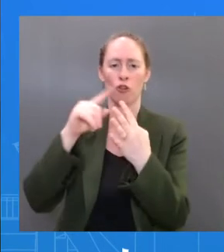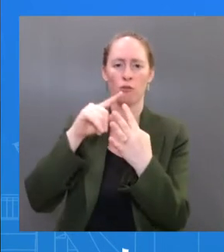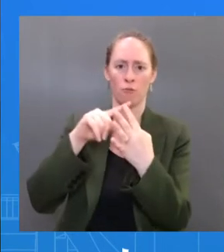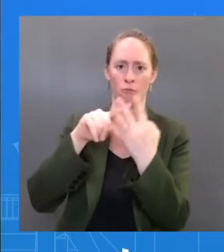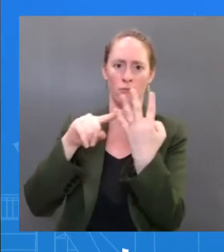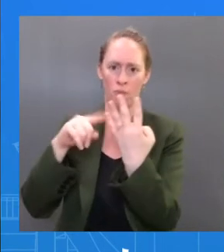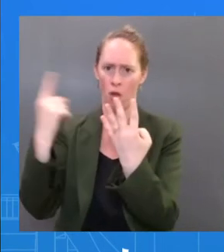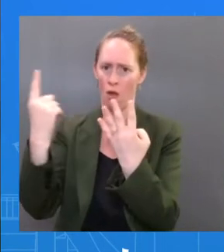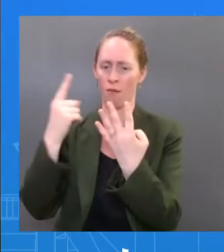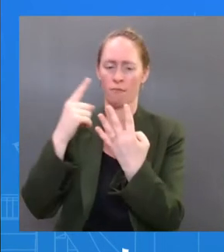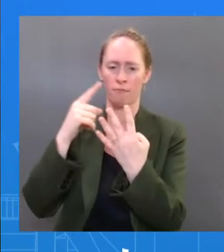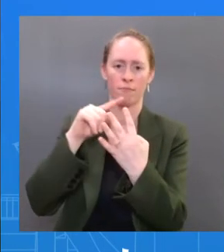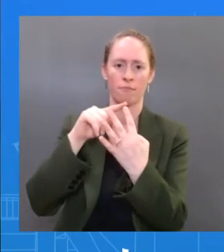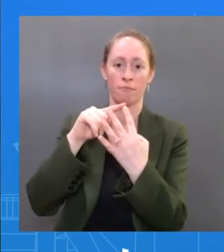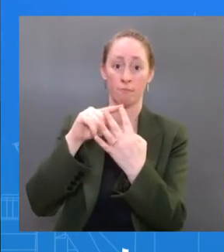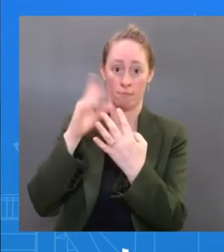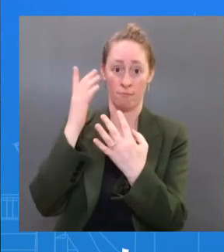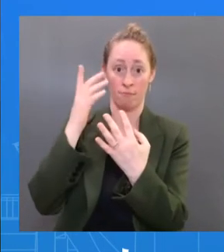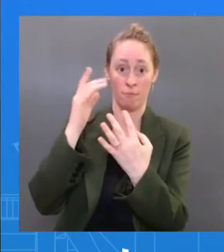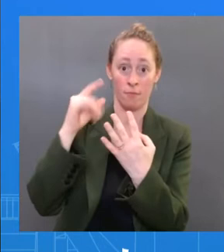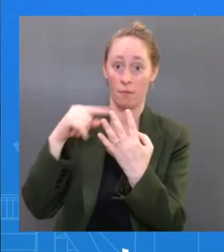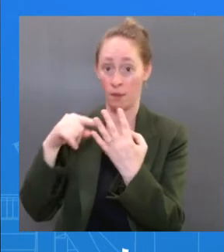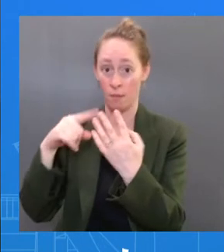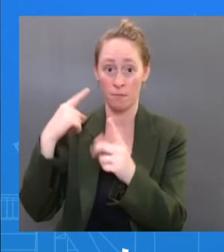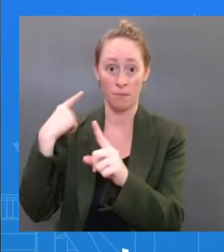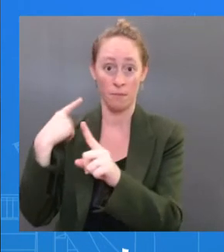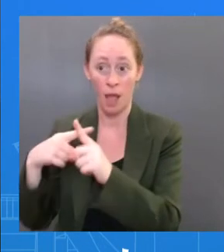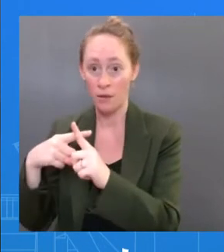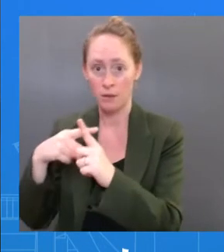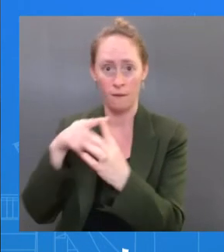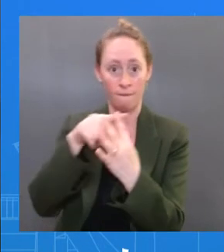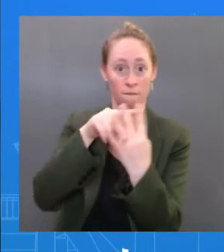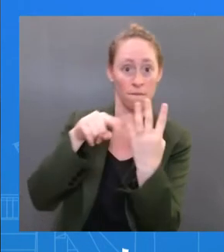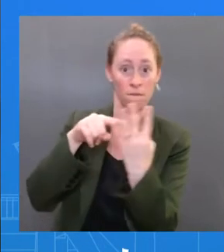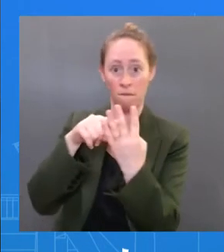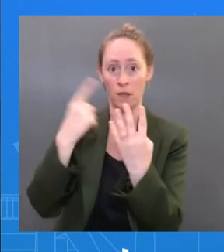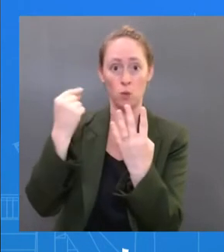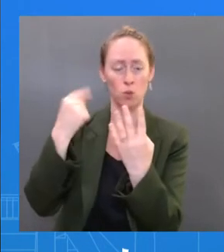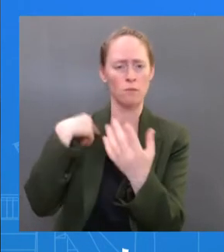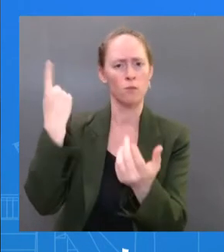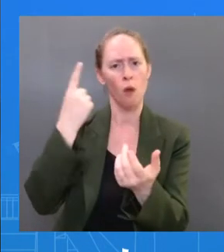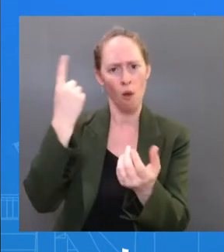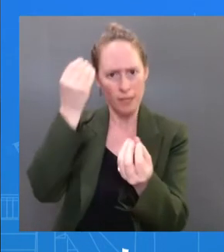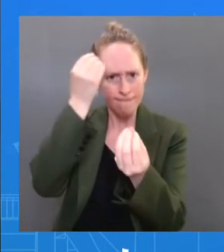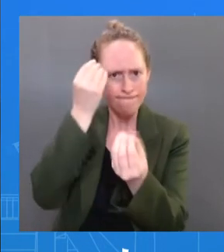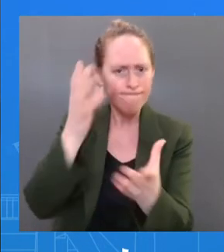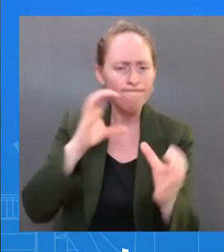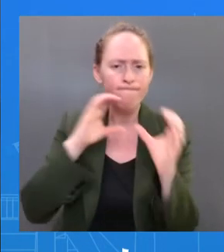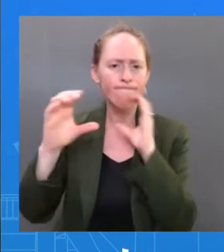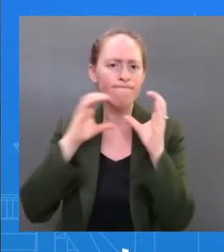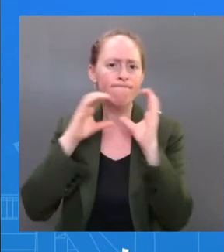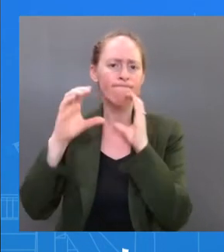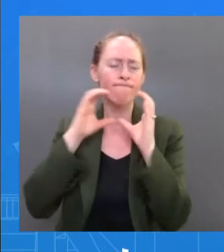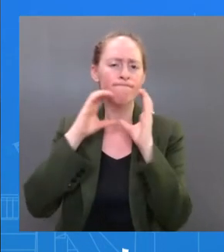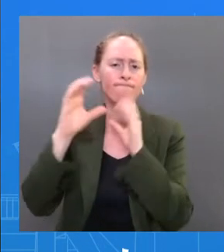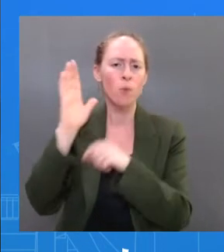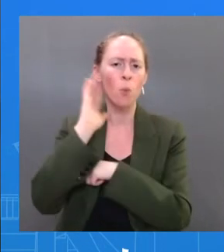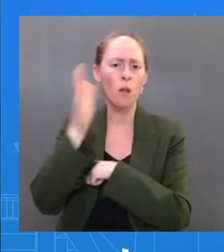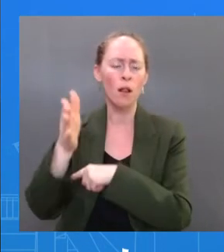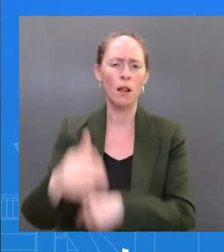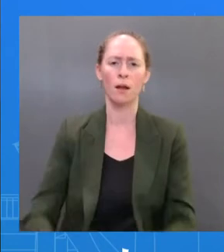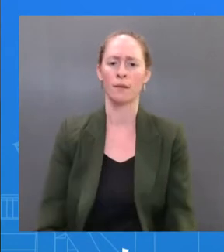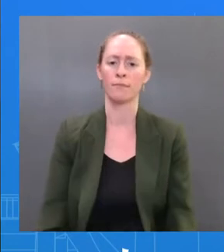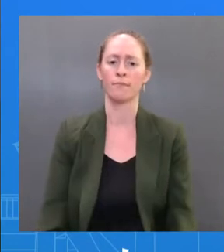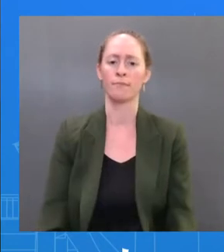which is what we're doing to all of our of you today. So, for example, we were transparent with the Vice President. We were trans — when she tested positive, when the second gentleman